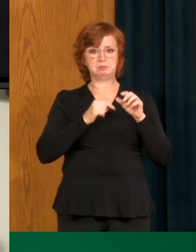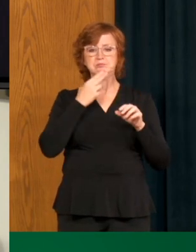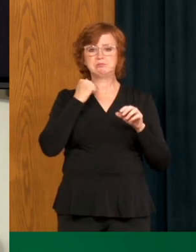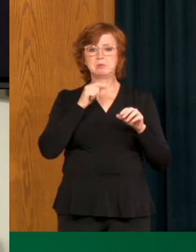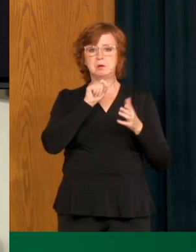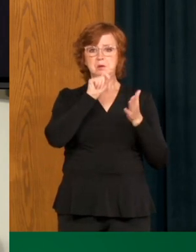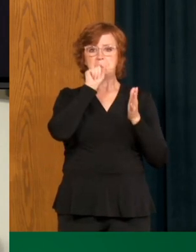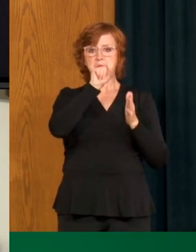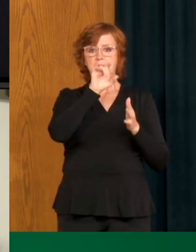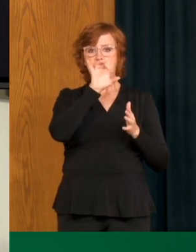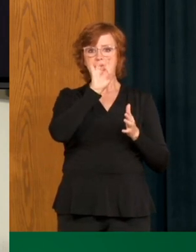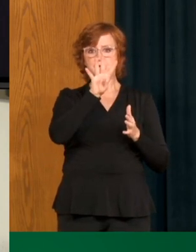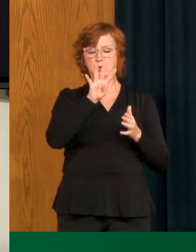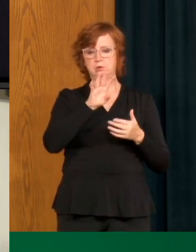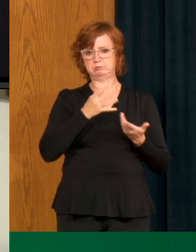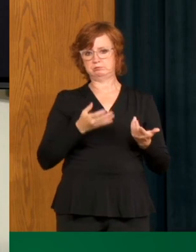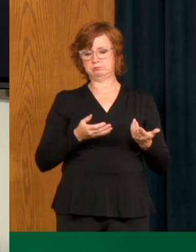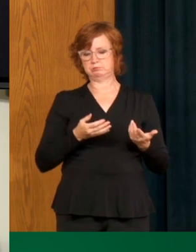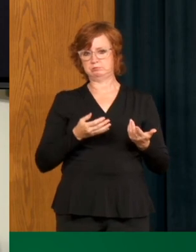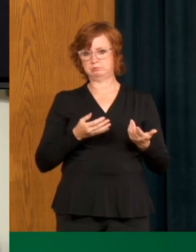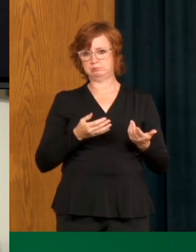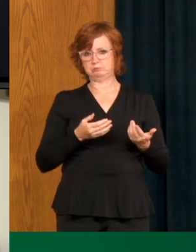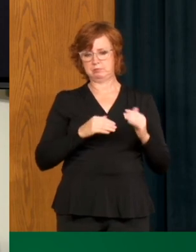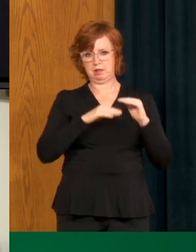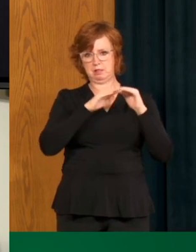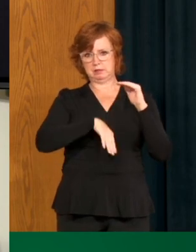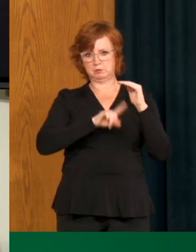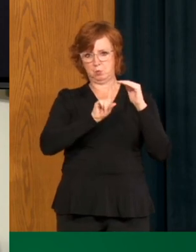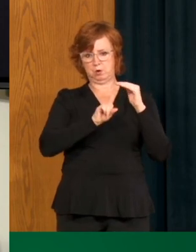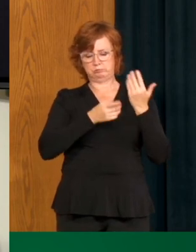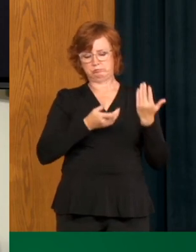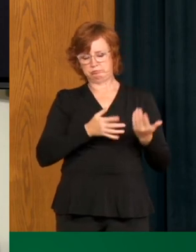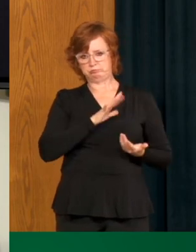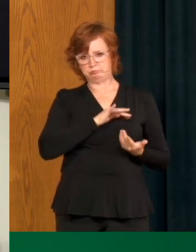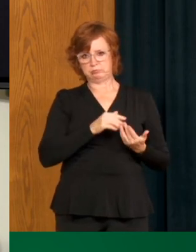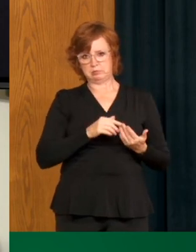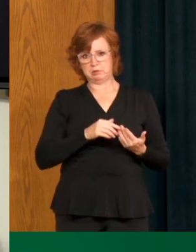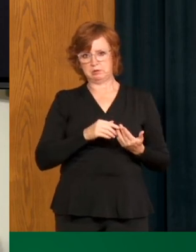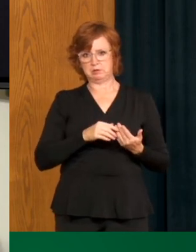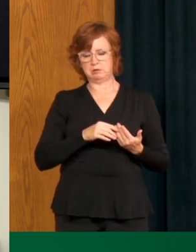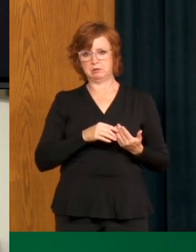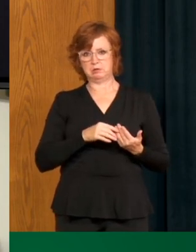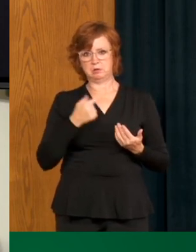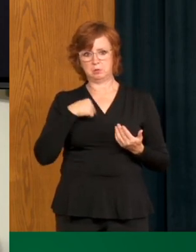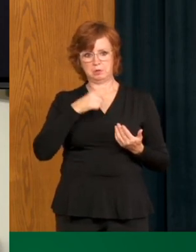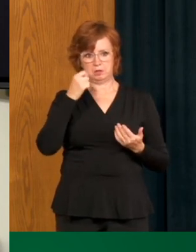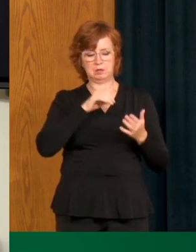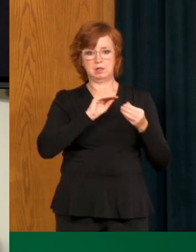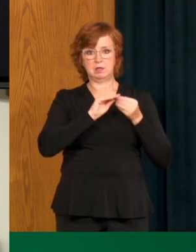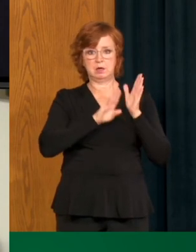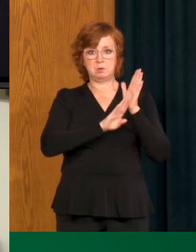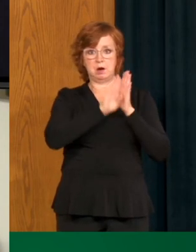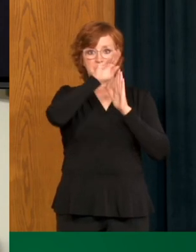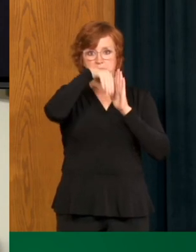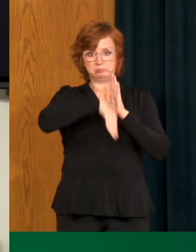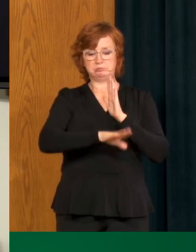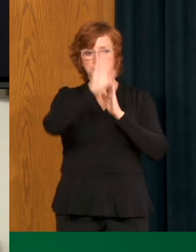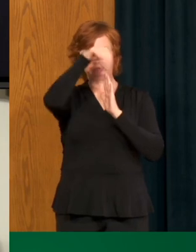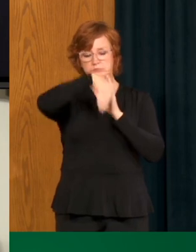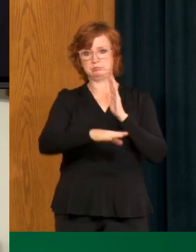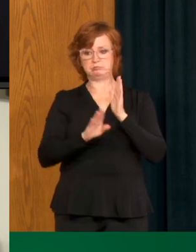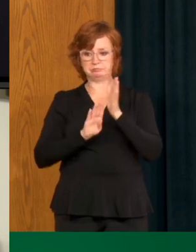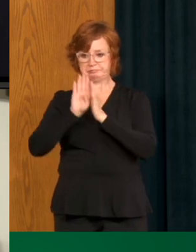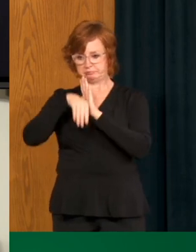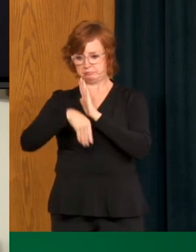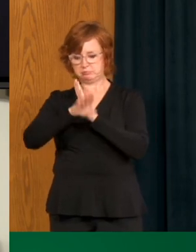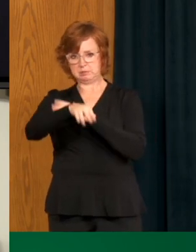northwest, they are at 0.84. So I think we have to understand that while the reproductive number does spike up, as long as we understand